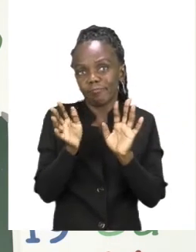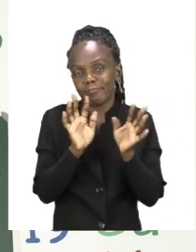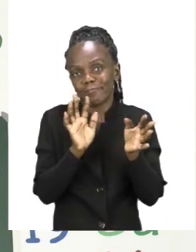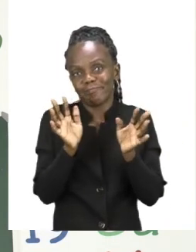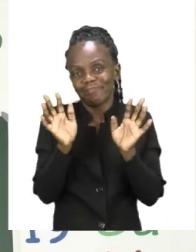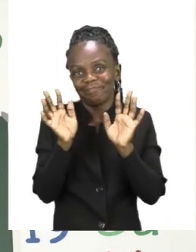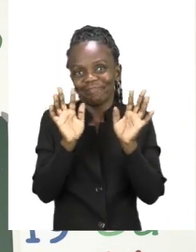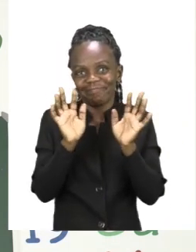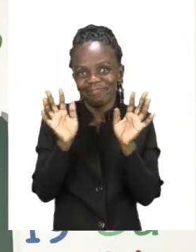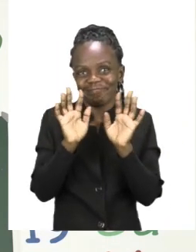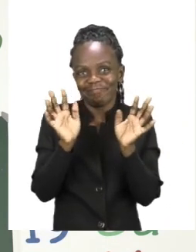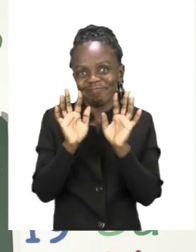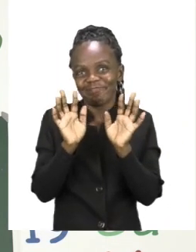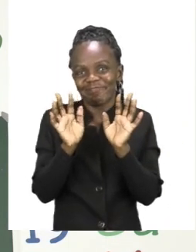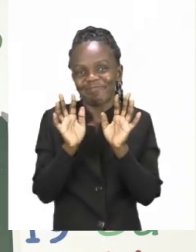Bye!